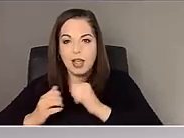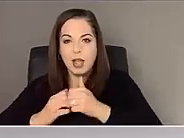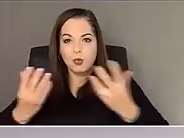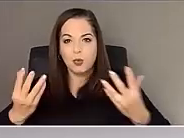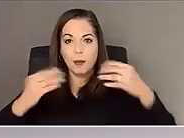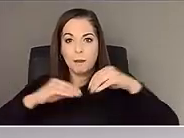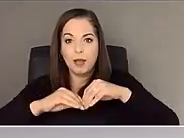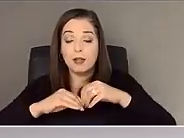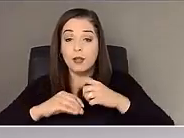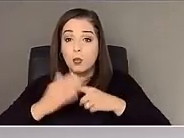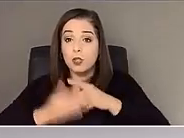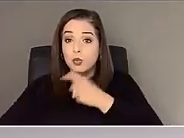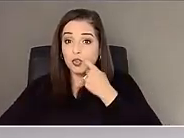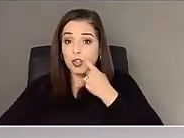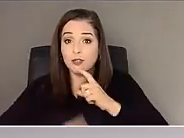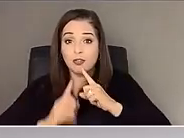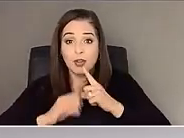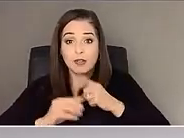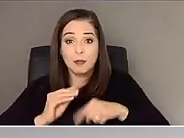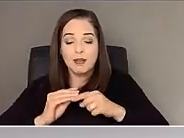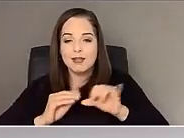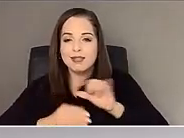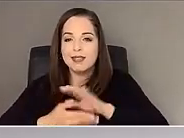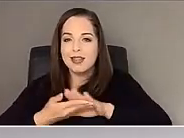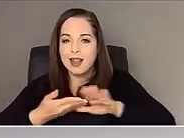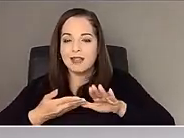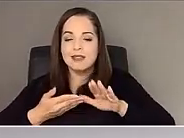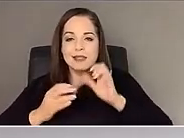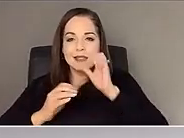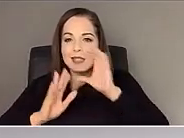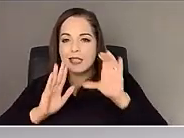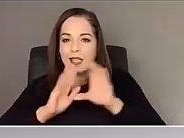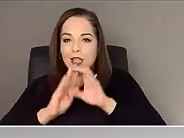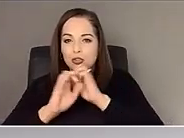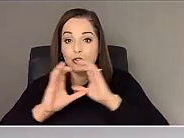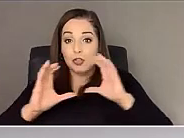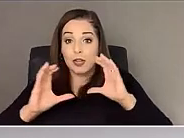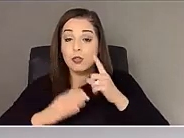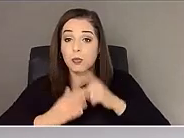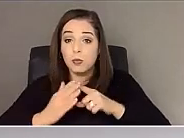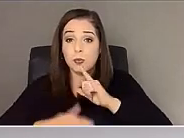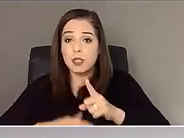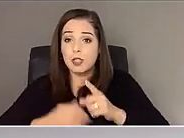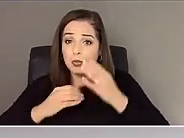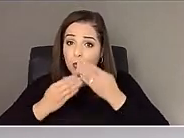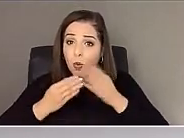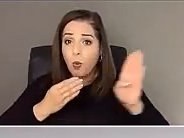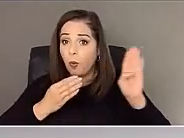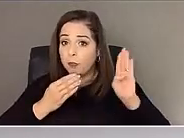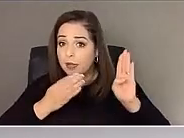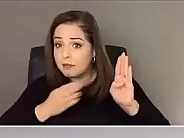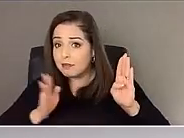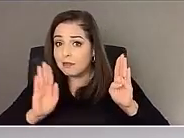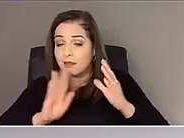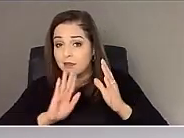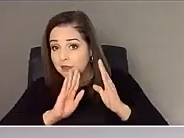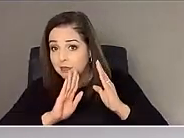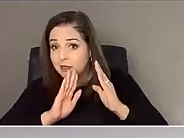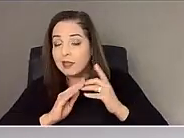nice illustration of that, of just being really open to what that other kind of knowledge might have to offer.